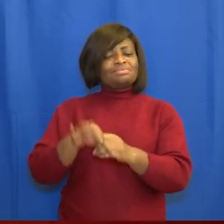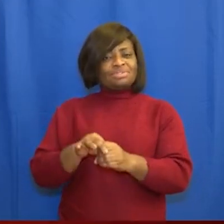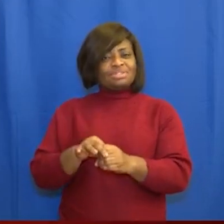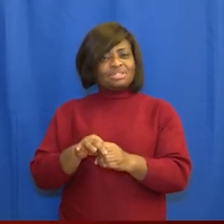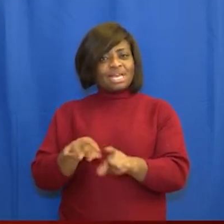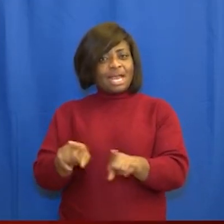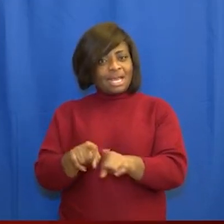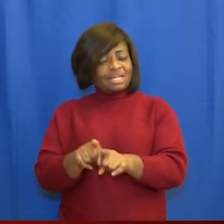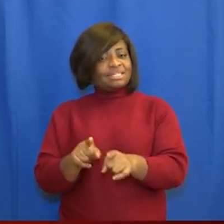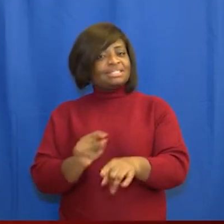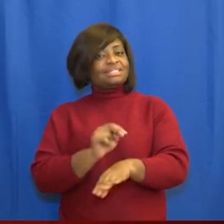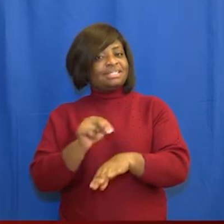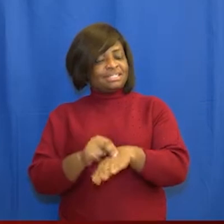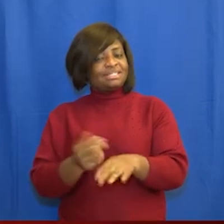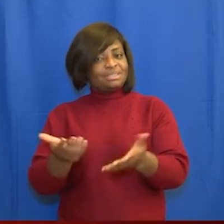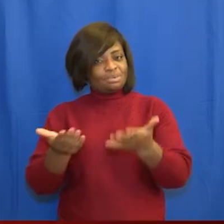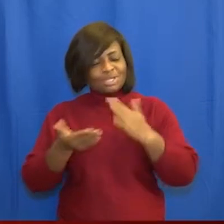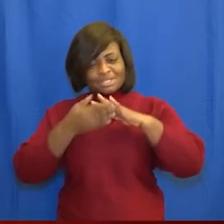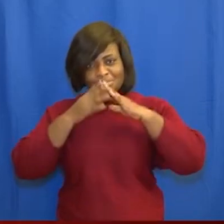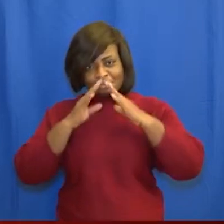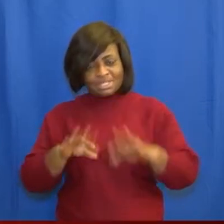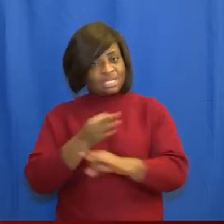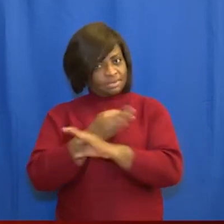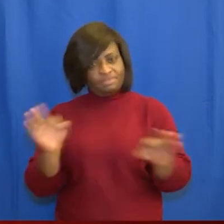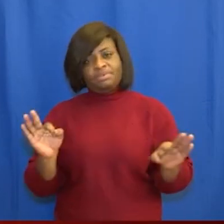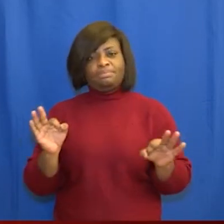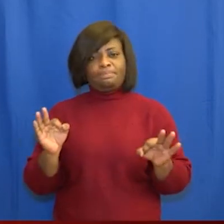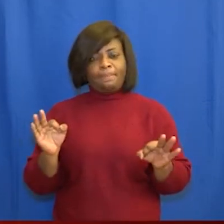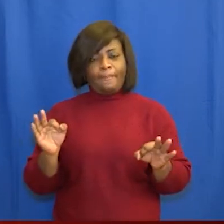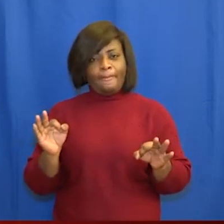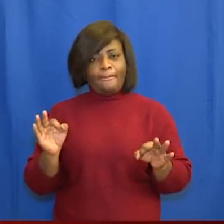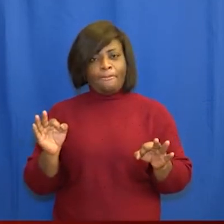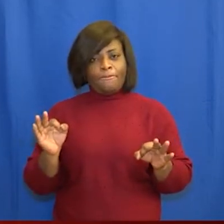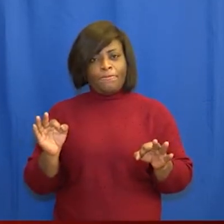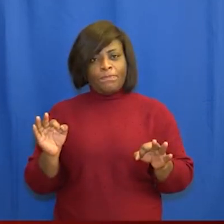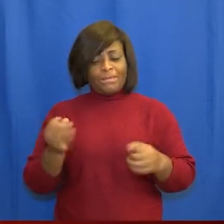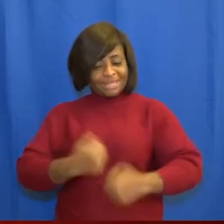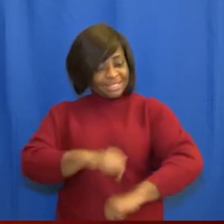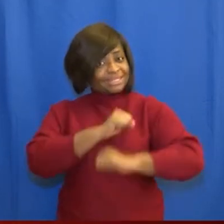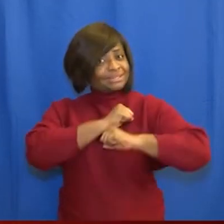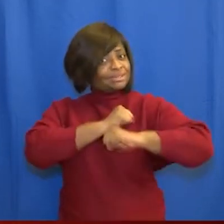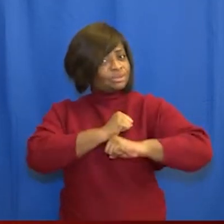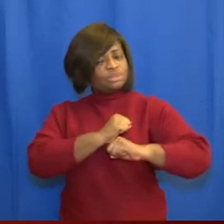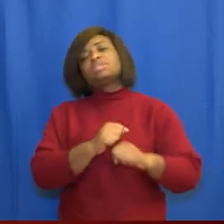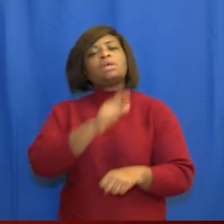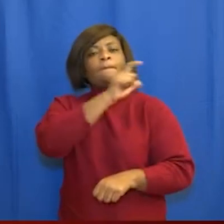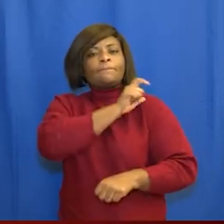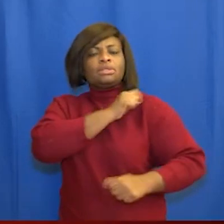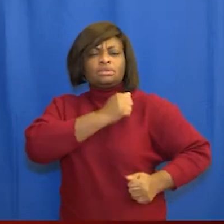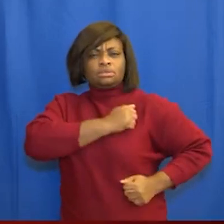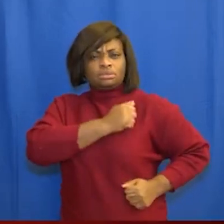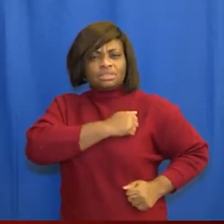duties in peace and in freedom the security services have assured me